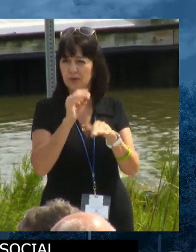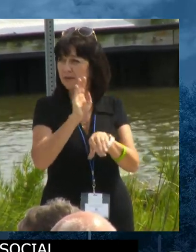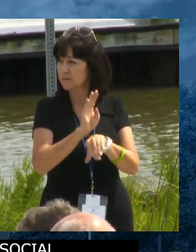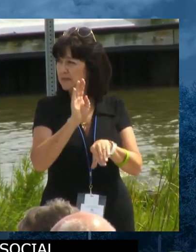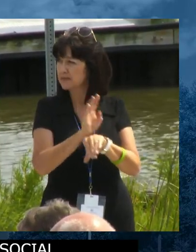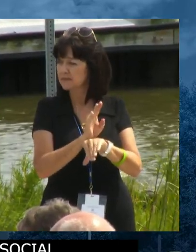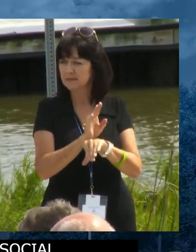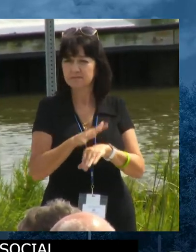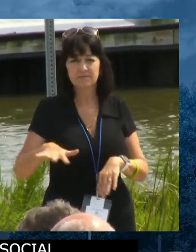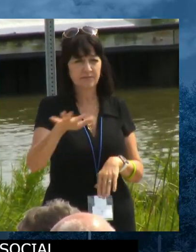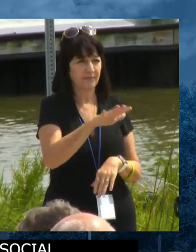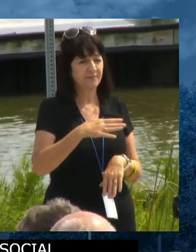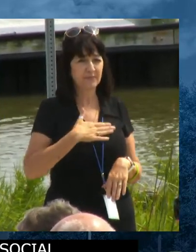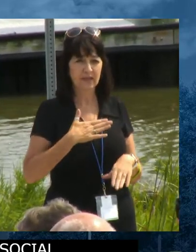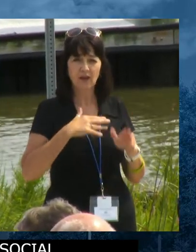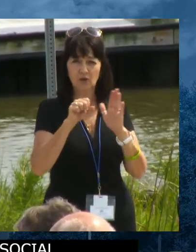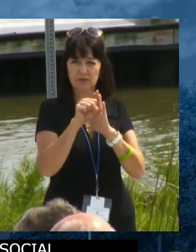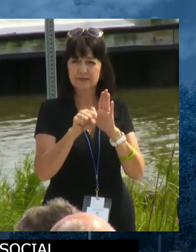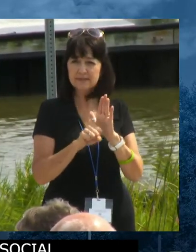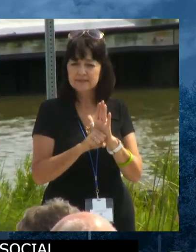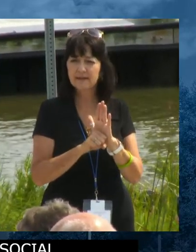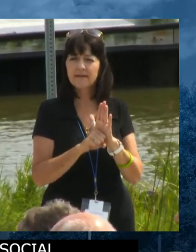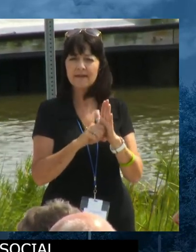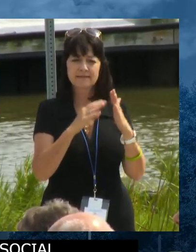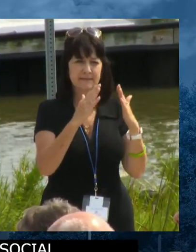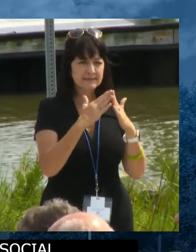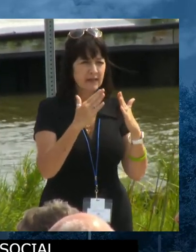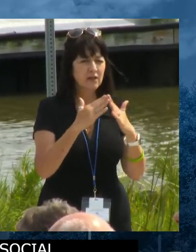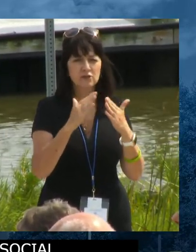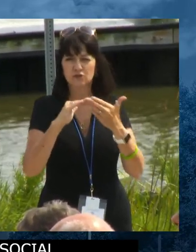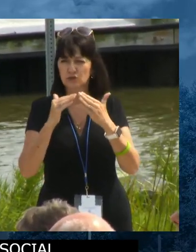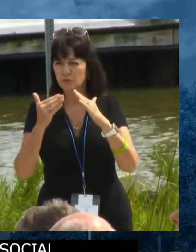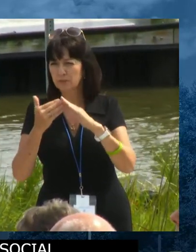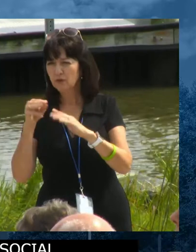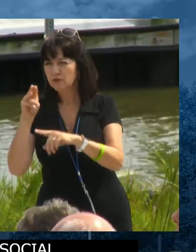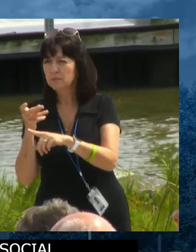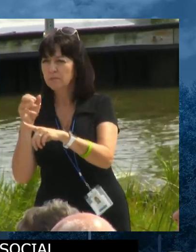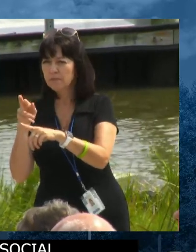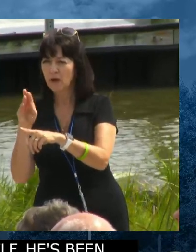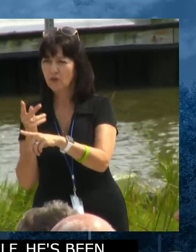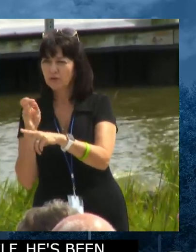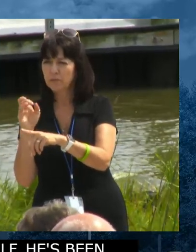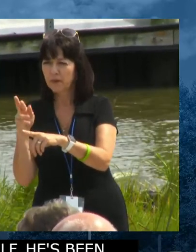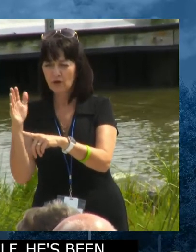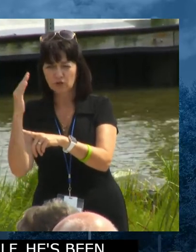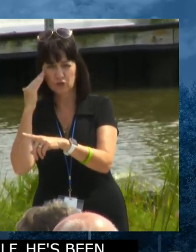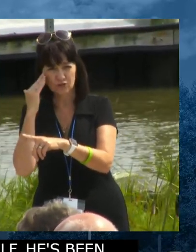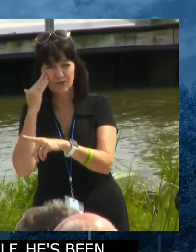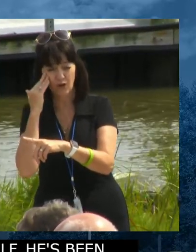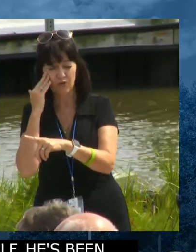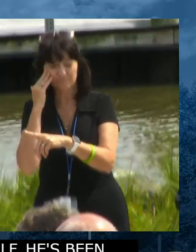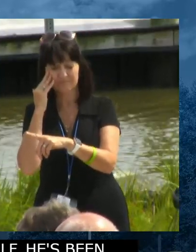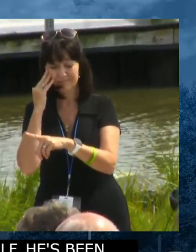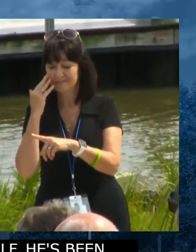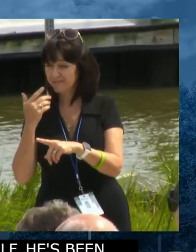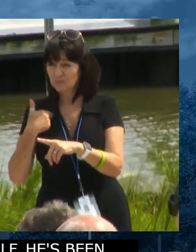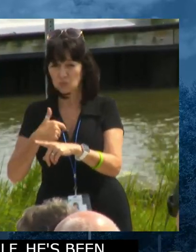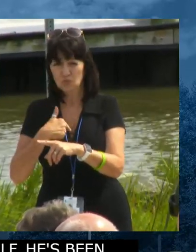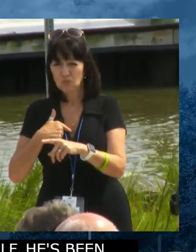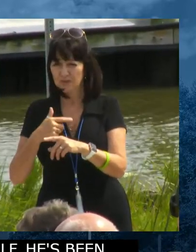state and our towns and communities, as Mayor Becker knows, making sure that we keep them alive, frankly,